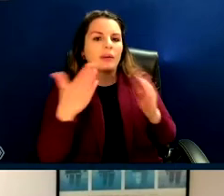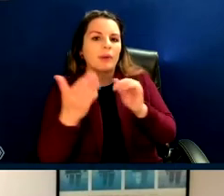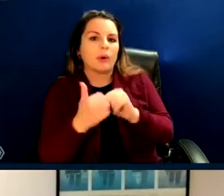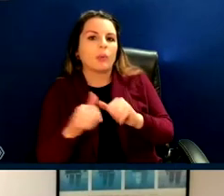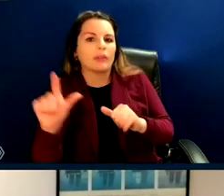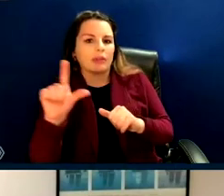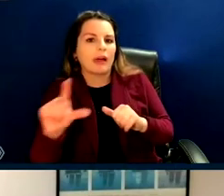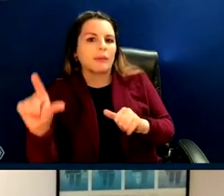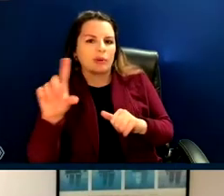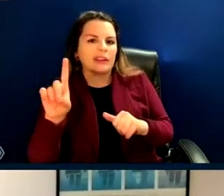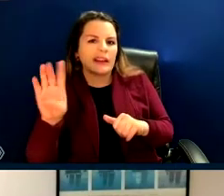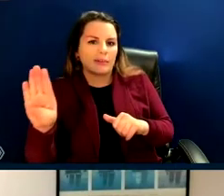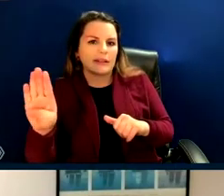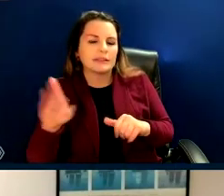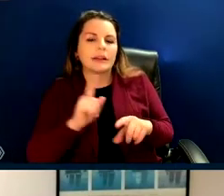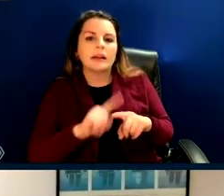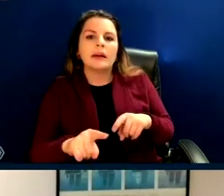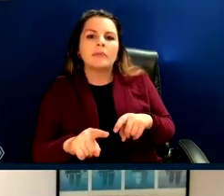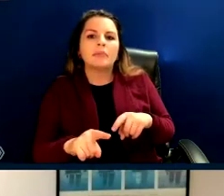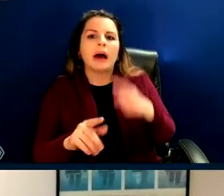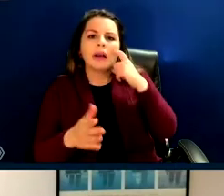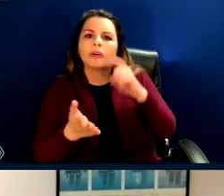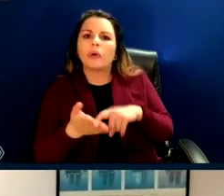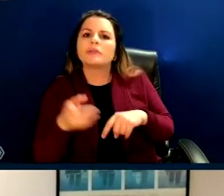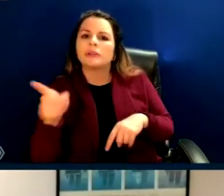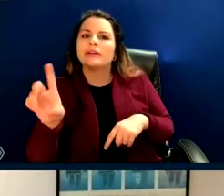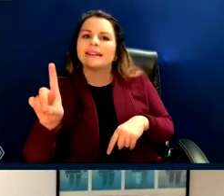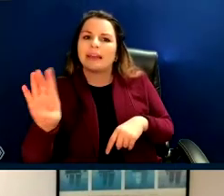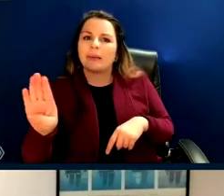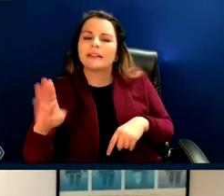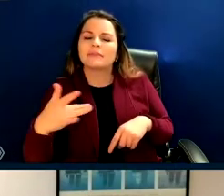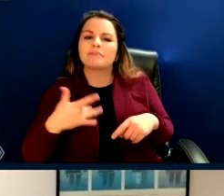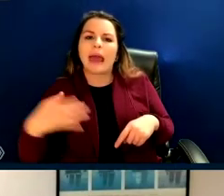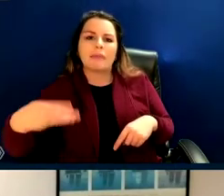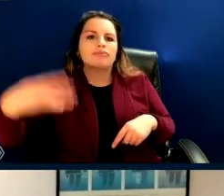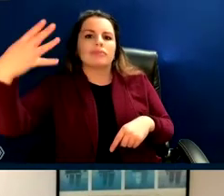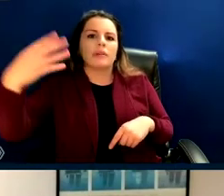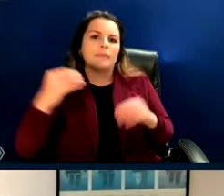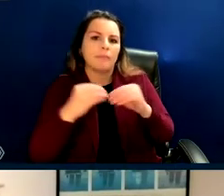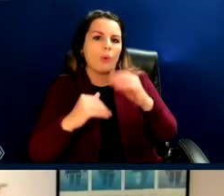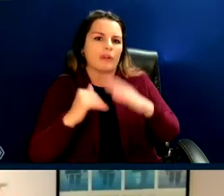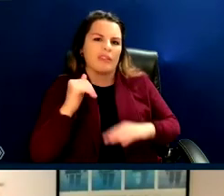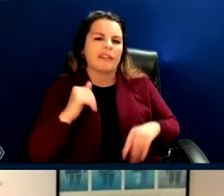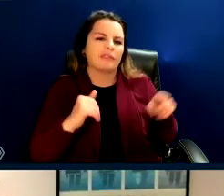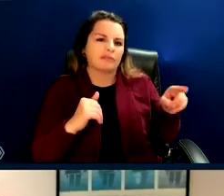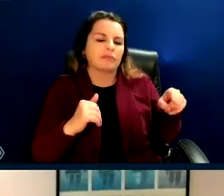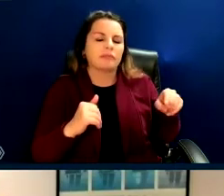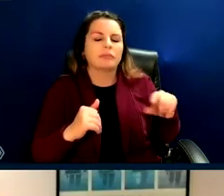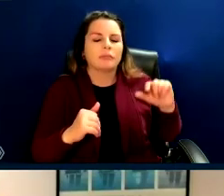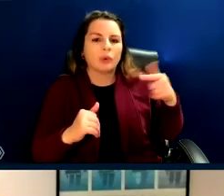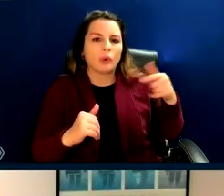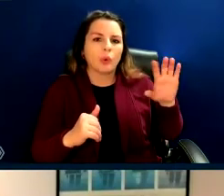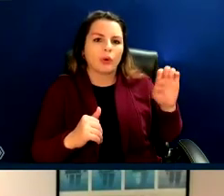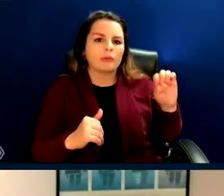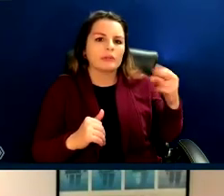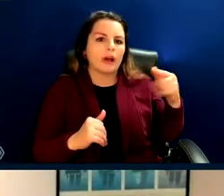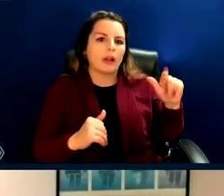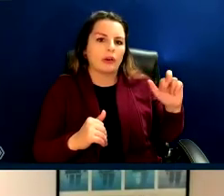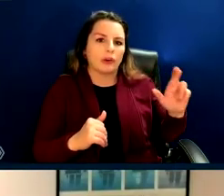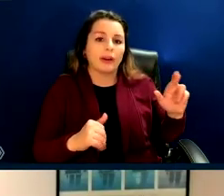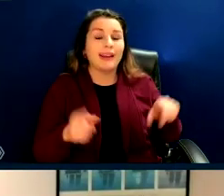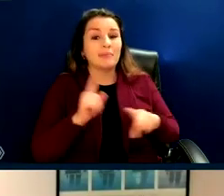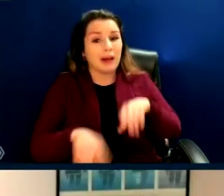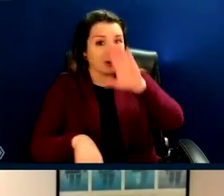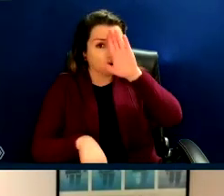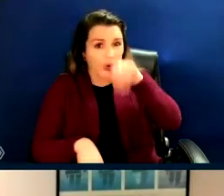databases and I often find things that are in the databases. One last thing I want to say, though, about library databases is that in the face of so many